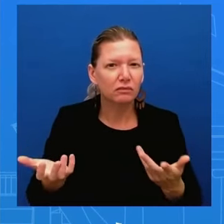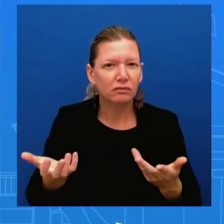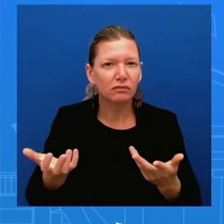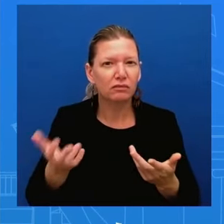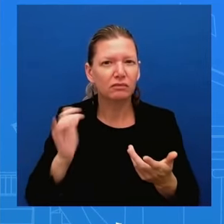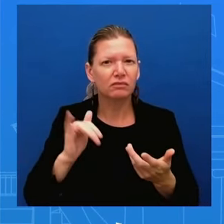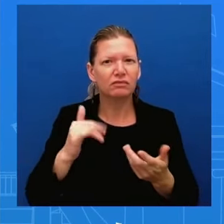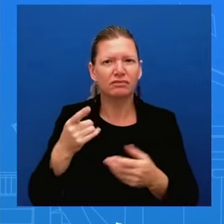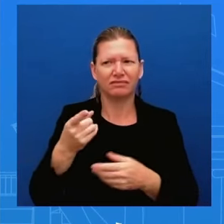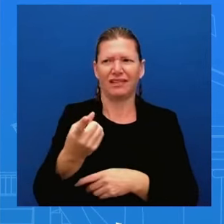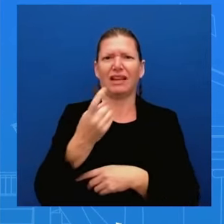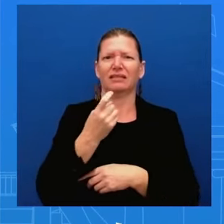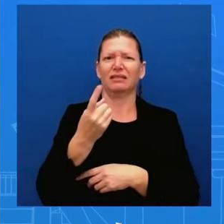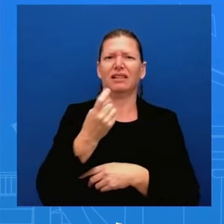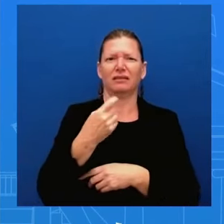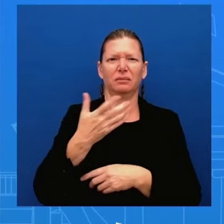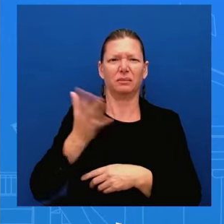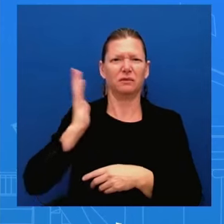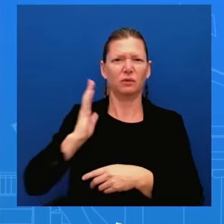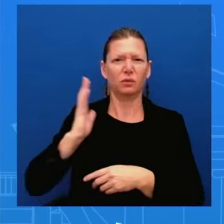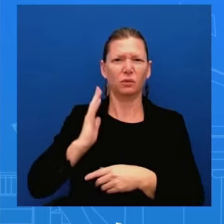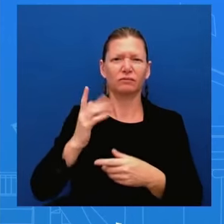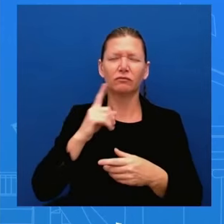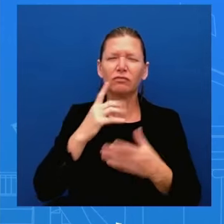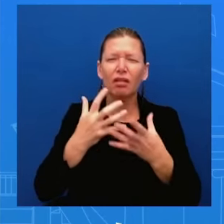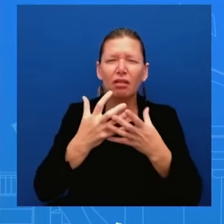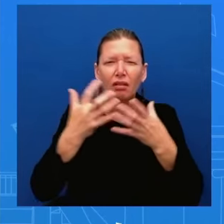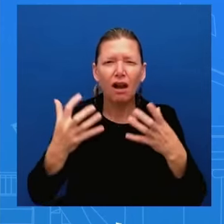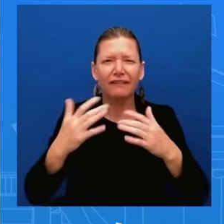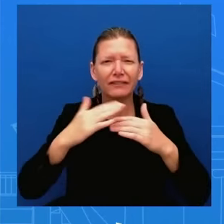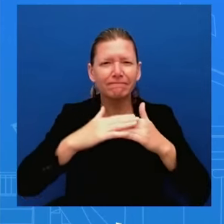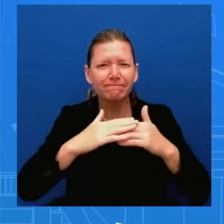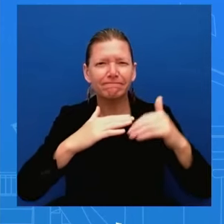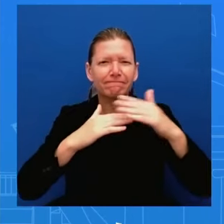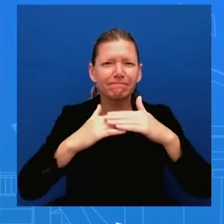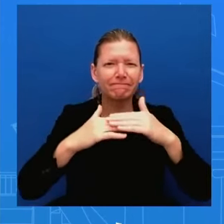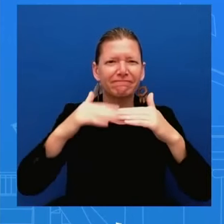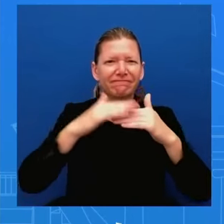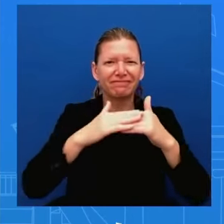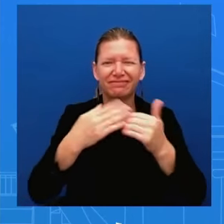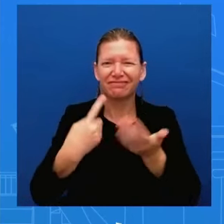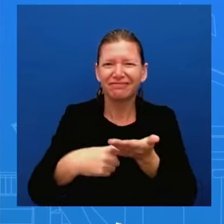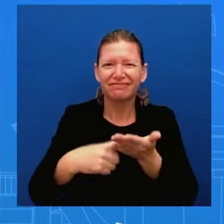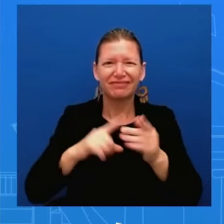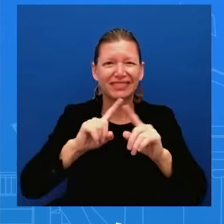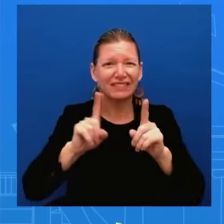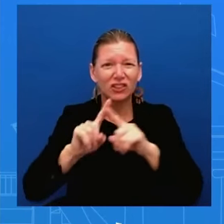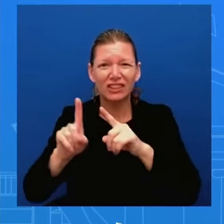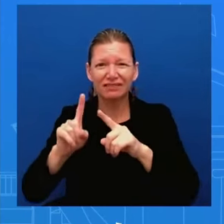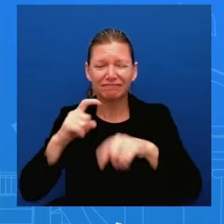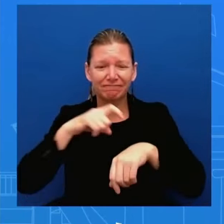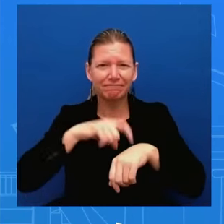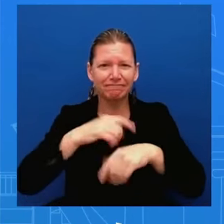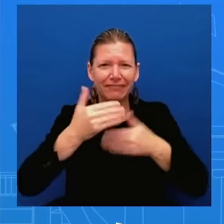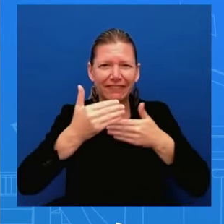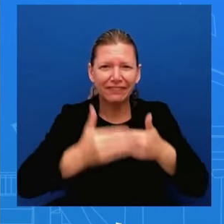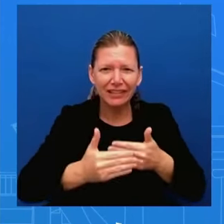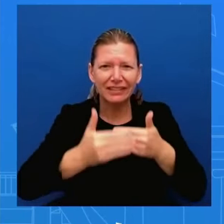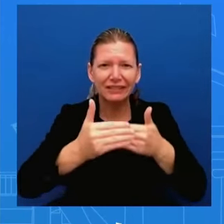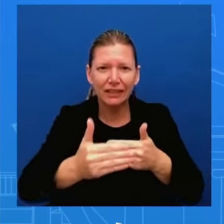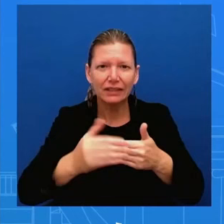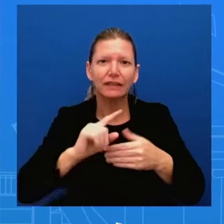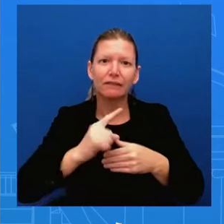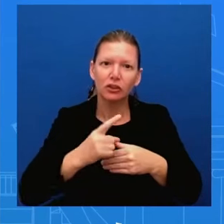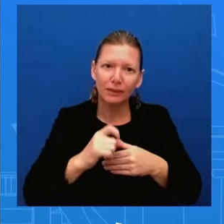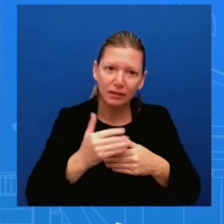different um the different phases right when it comes to a hostage deal uh and so look it's not going to stop us from